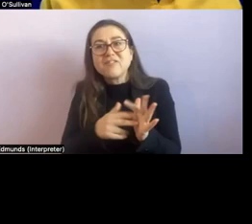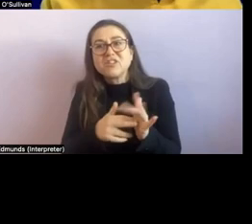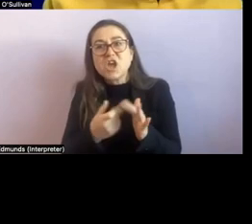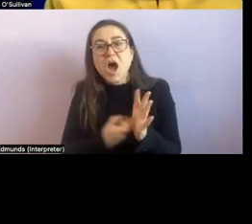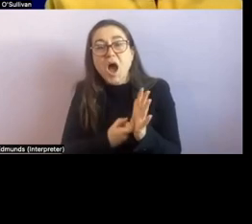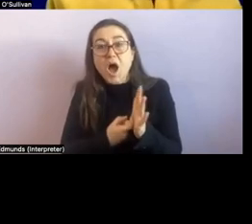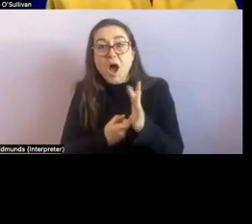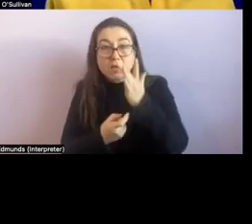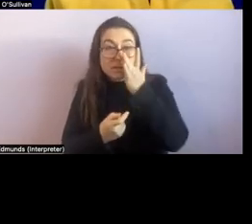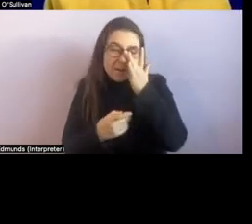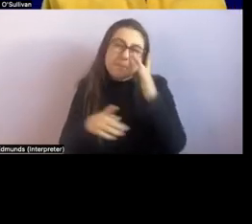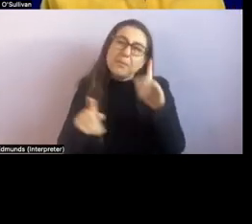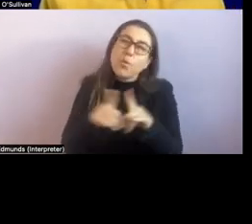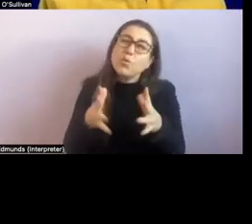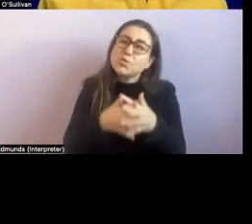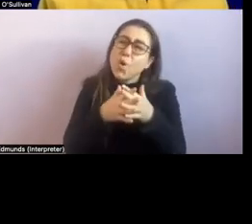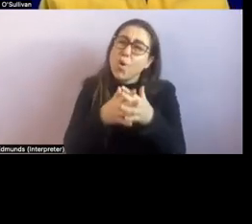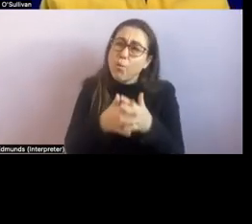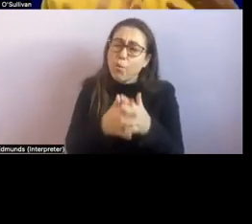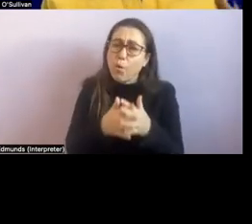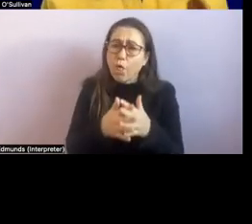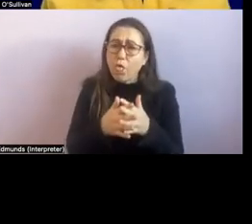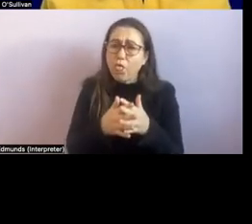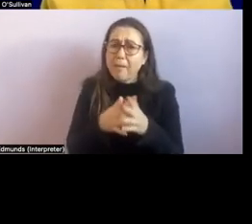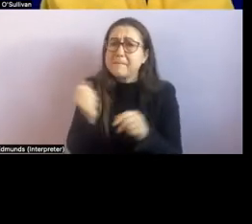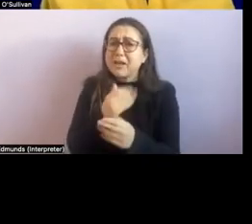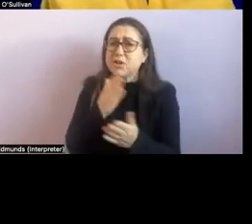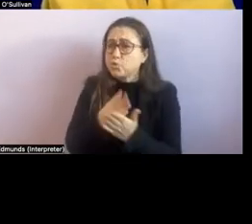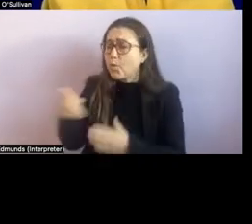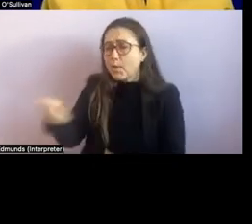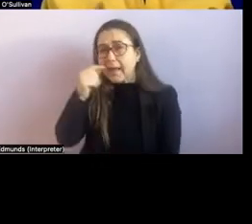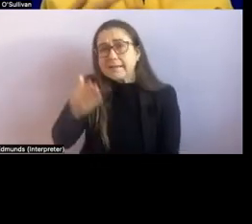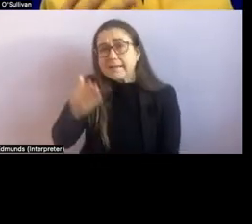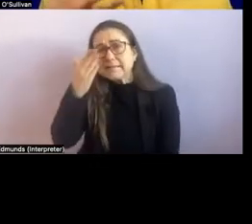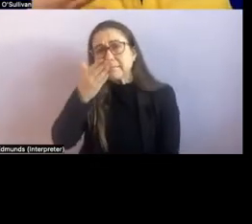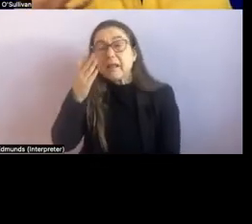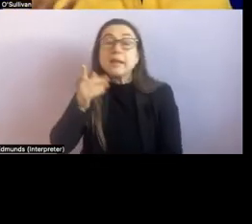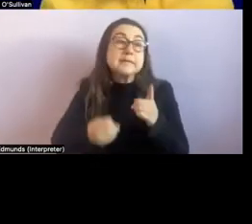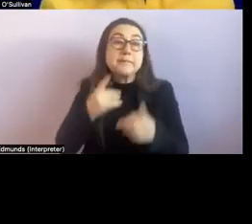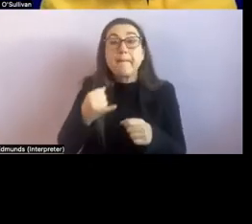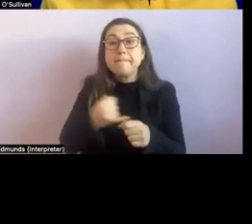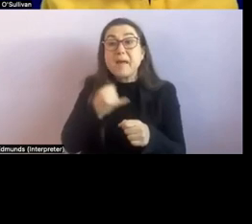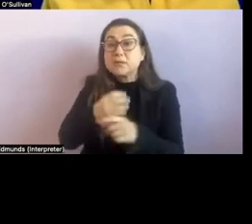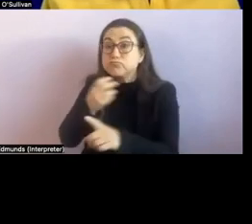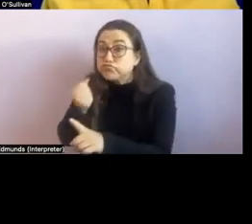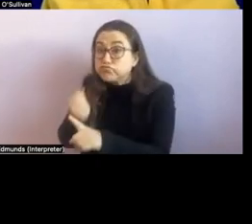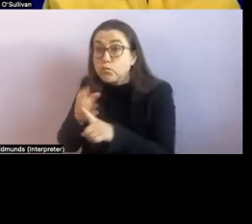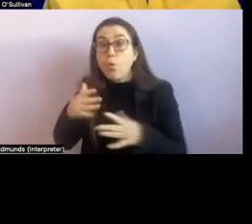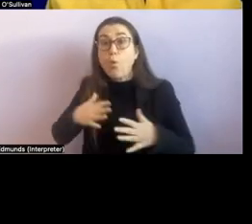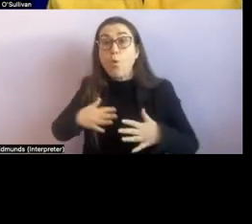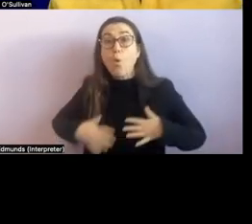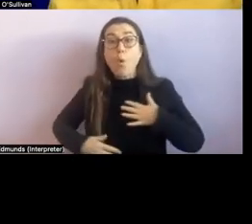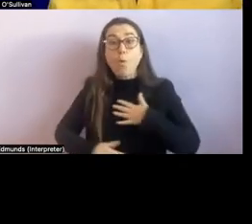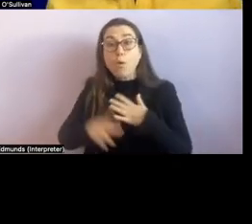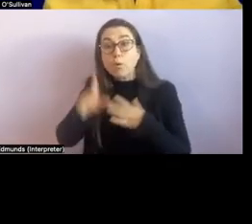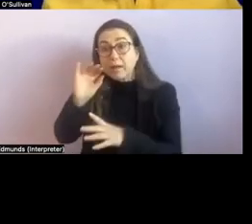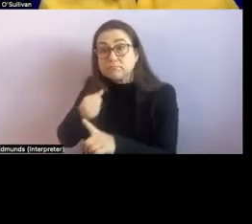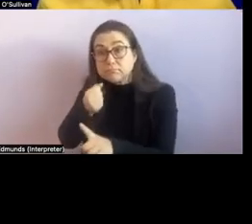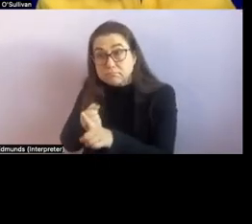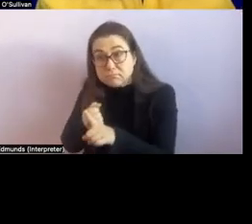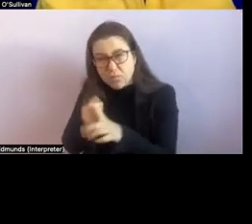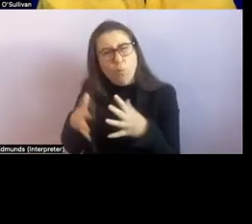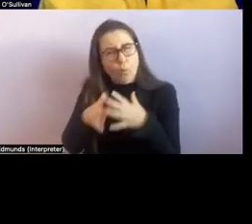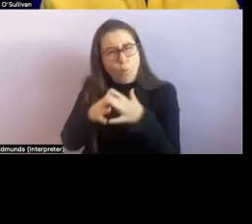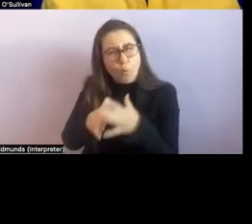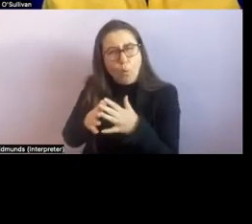that can people can be on or hormonal changes or chemical changes so discovering that with the with the people that you work